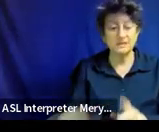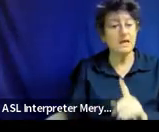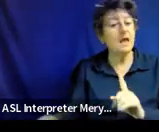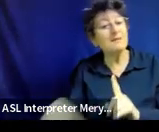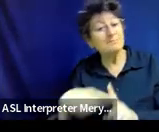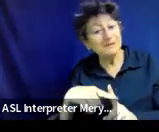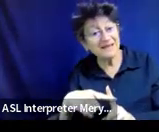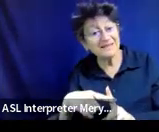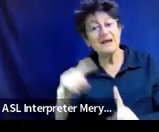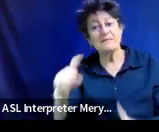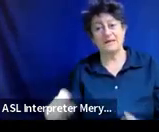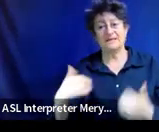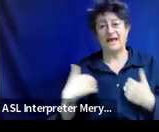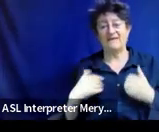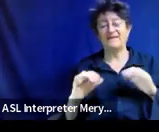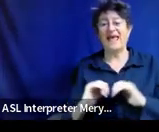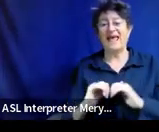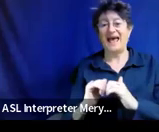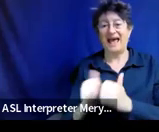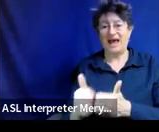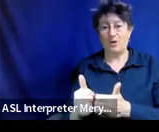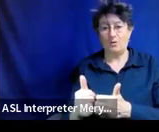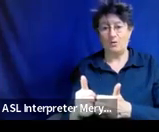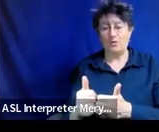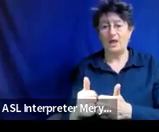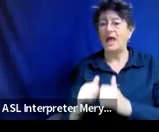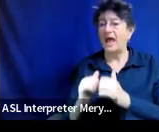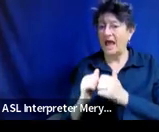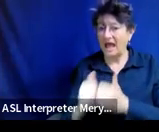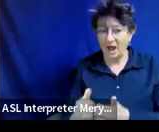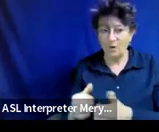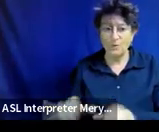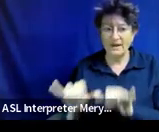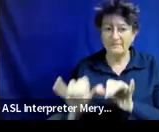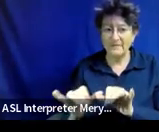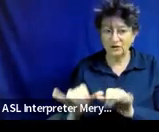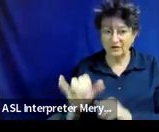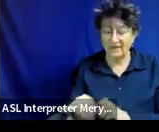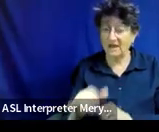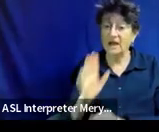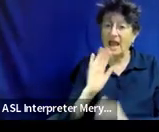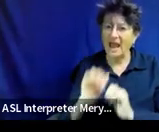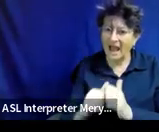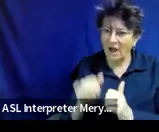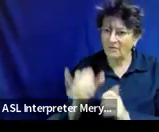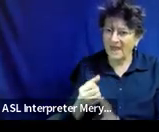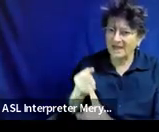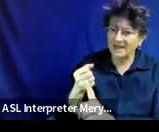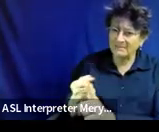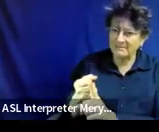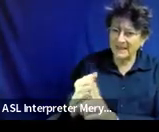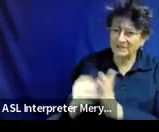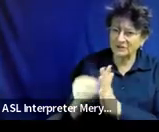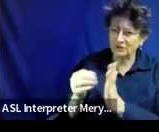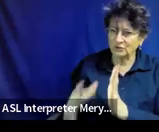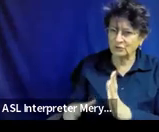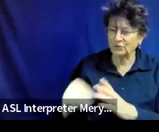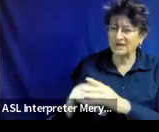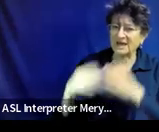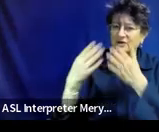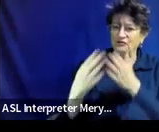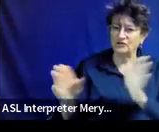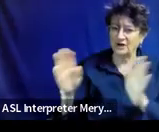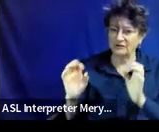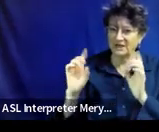so how do those distinctly measurable and persistent skill gaps affect the child's involvement and progress in gen ed curriculum so just